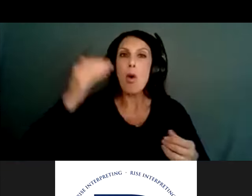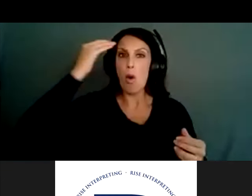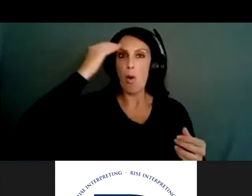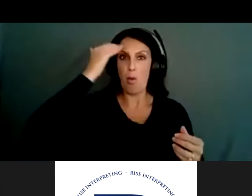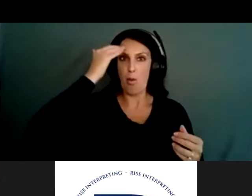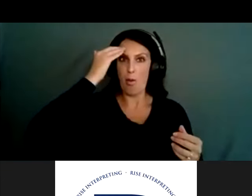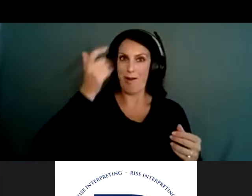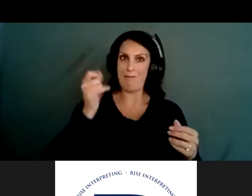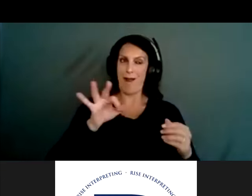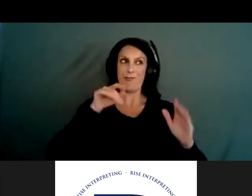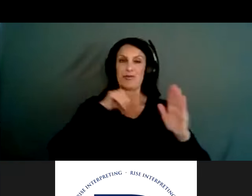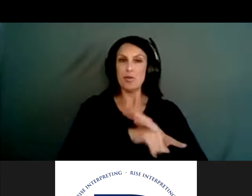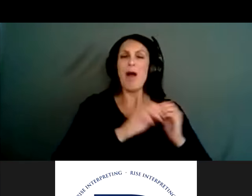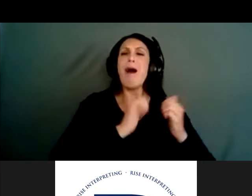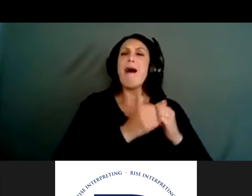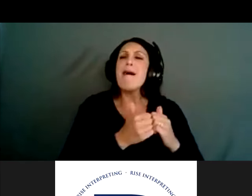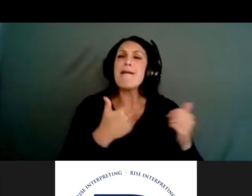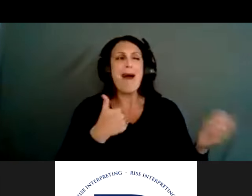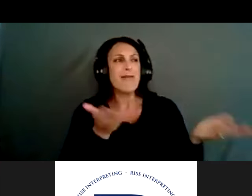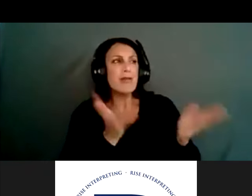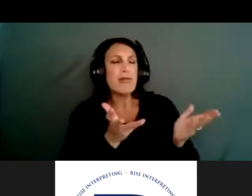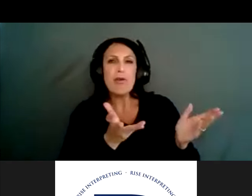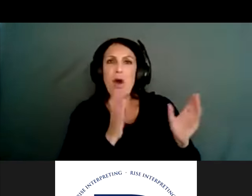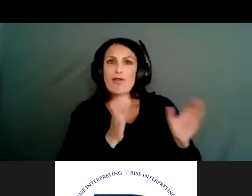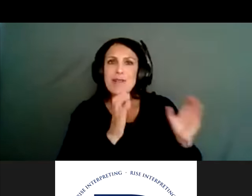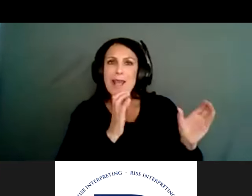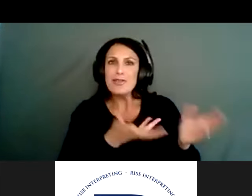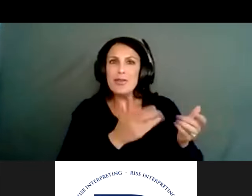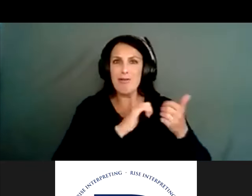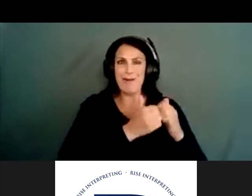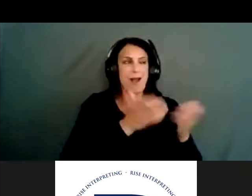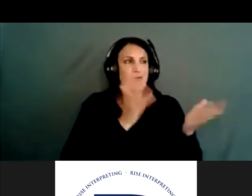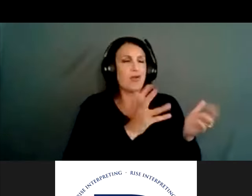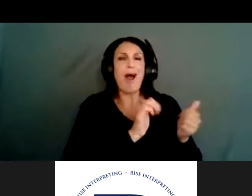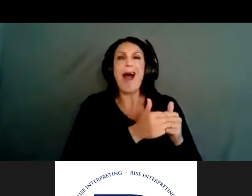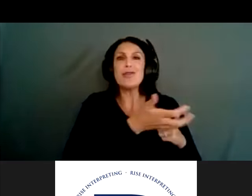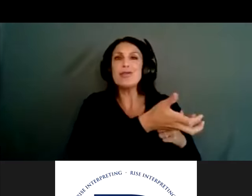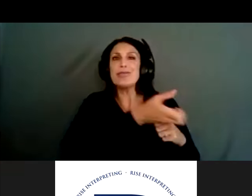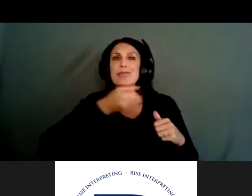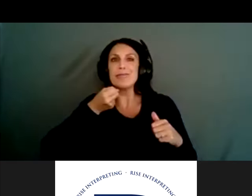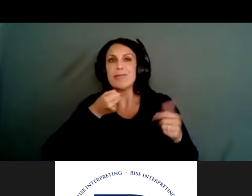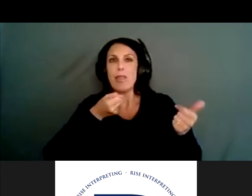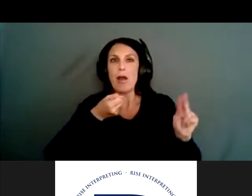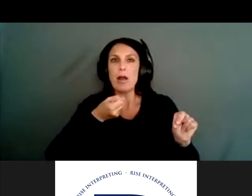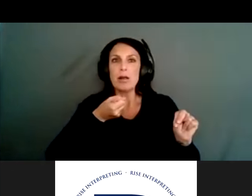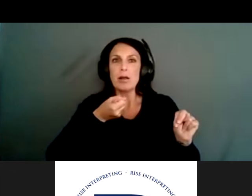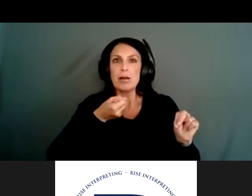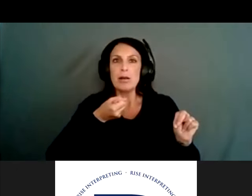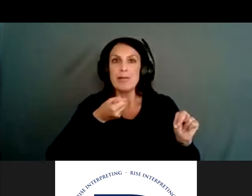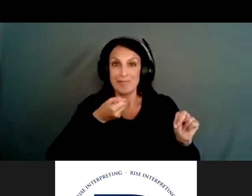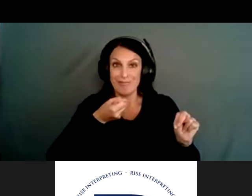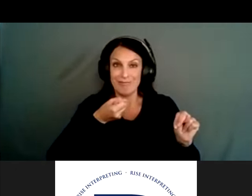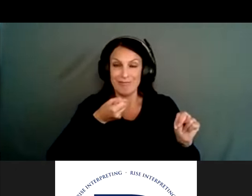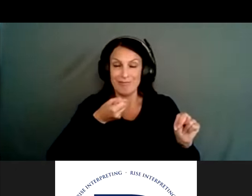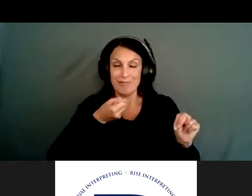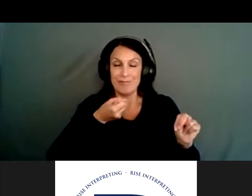suicide, how to have a conversation, and then how to get those firearms out of the home. Now, it started in New Hampshire. And in